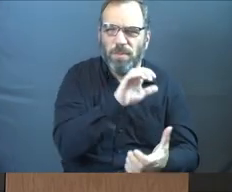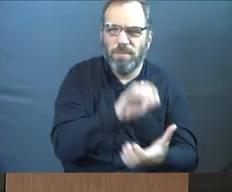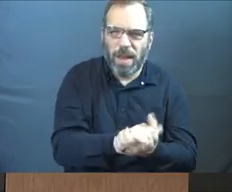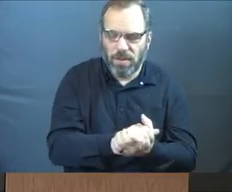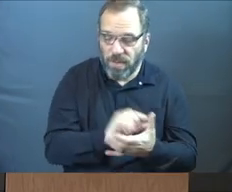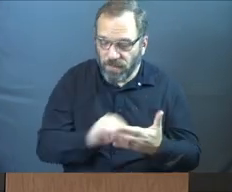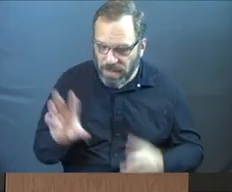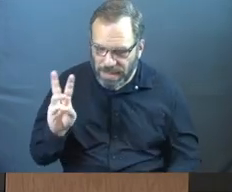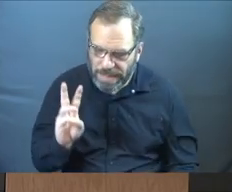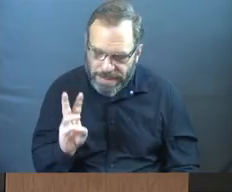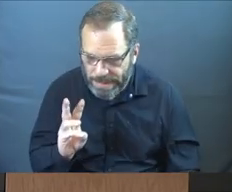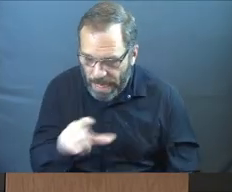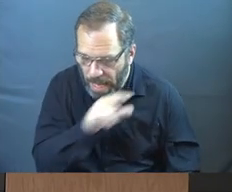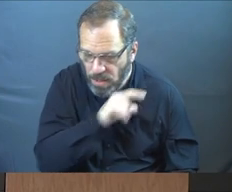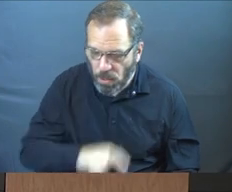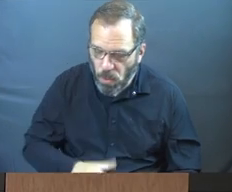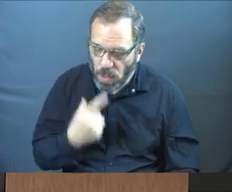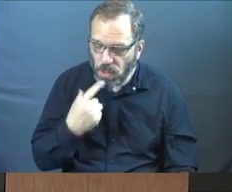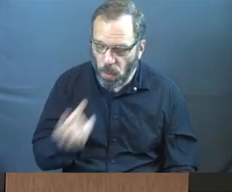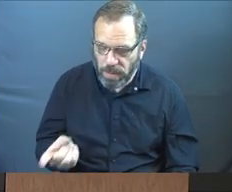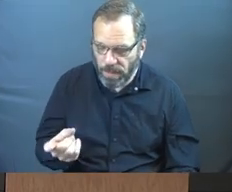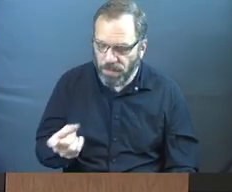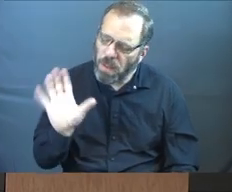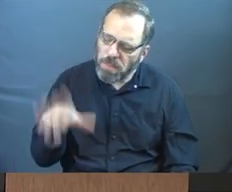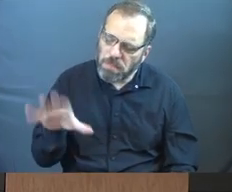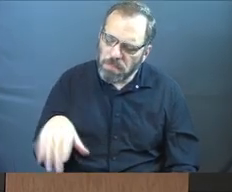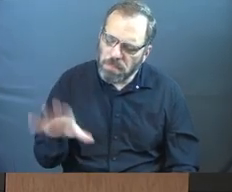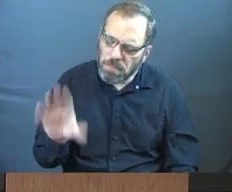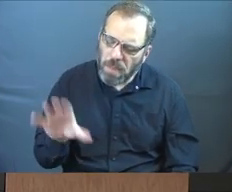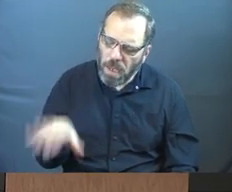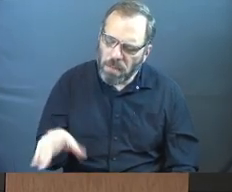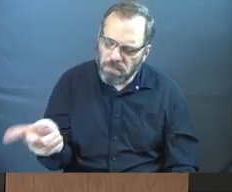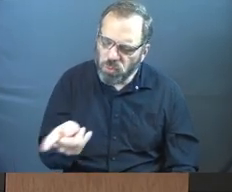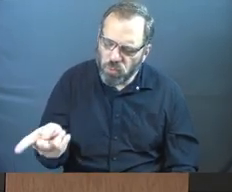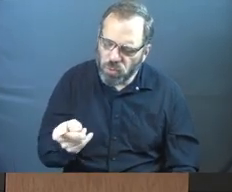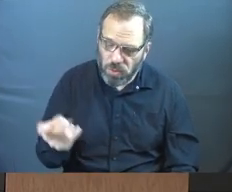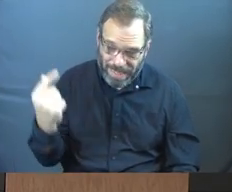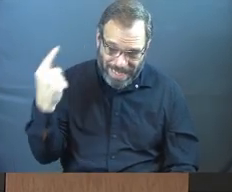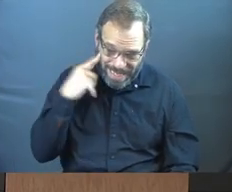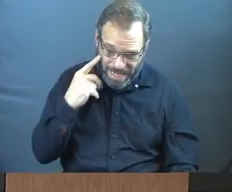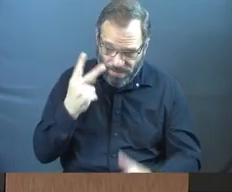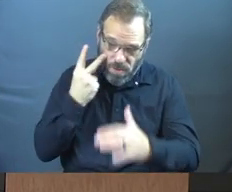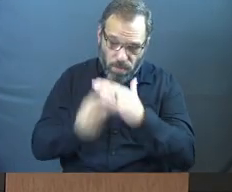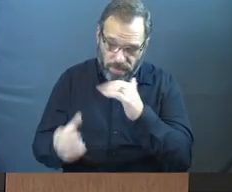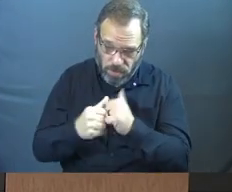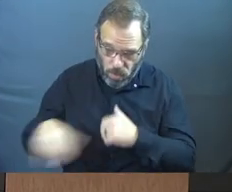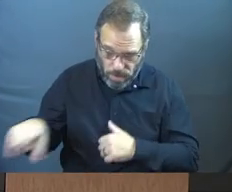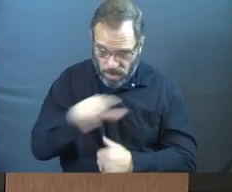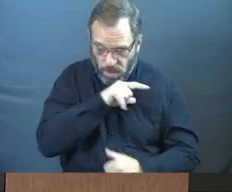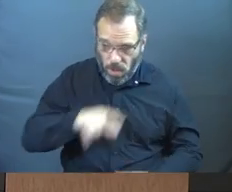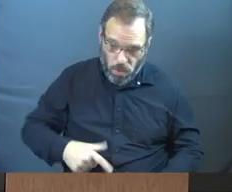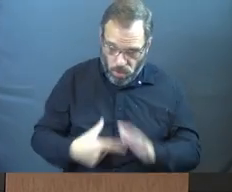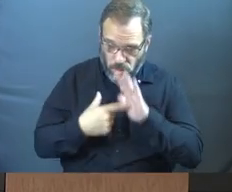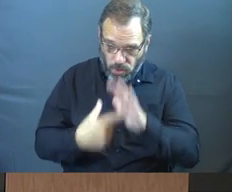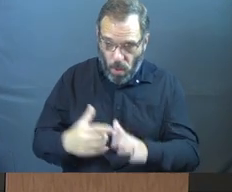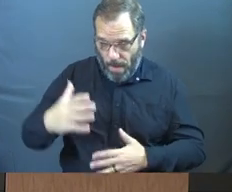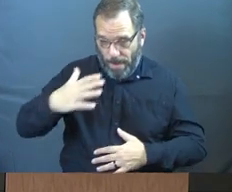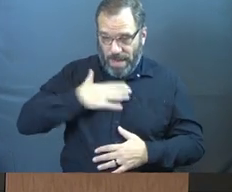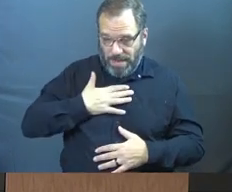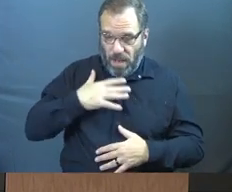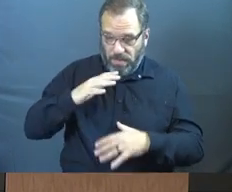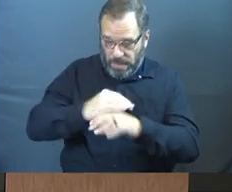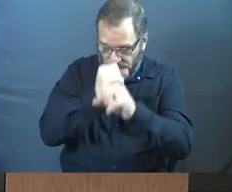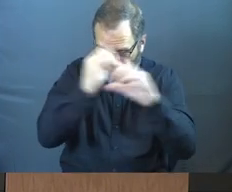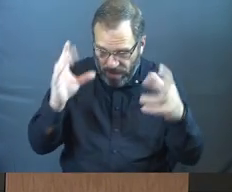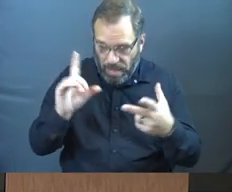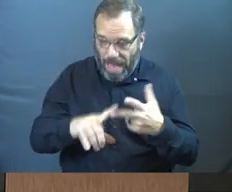Verse six, and the Lord said to them, now listen to what I say. If there were prophets among you, I, the Lord would reveal myself in